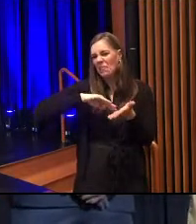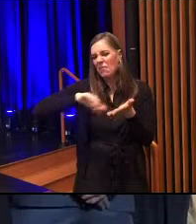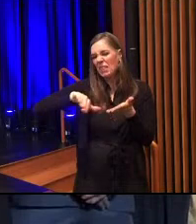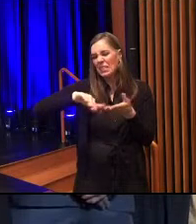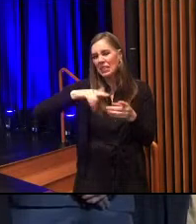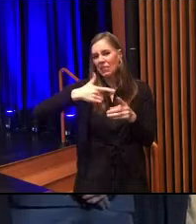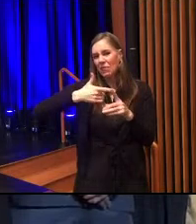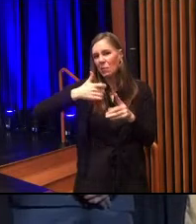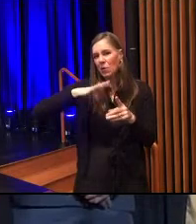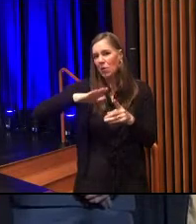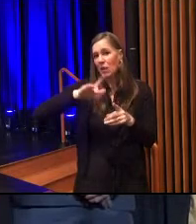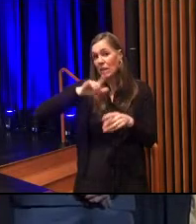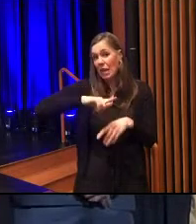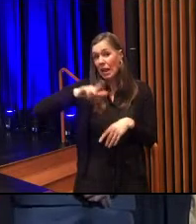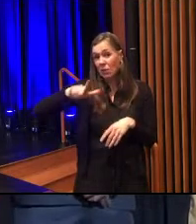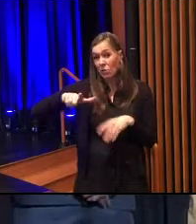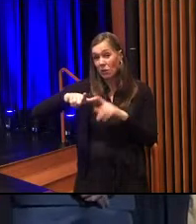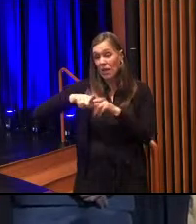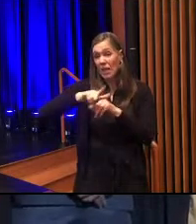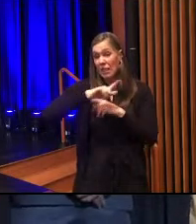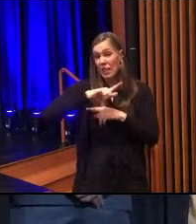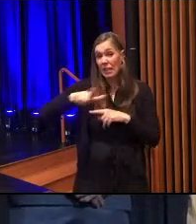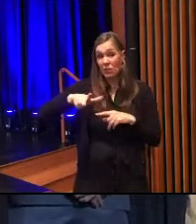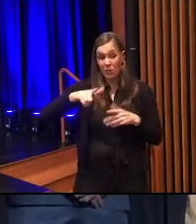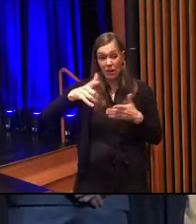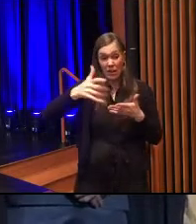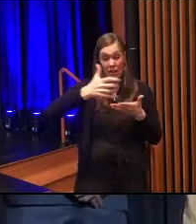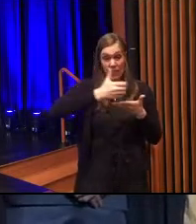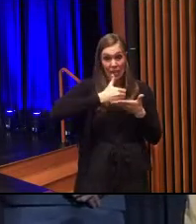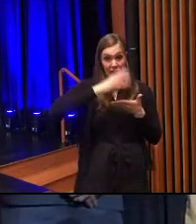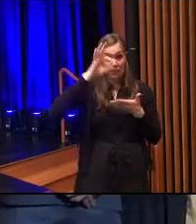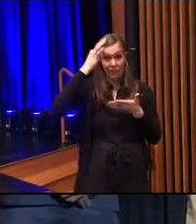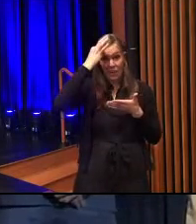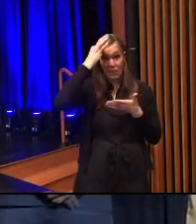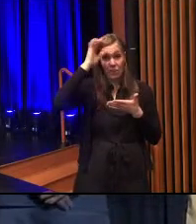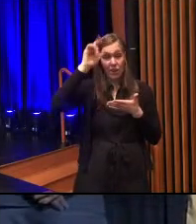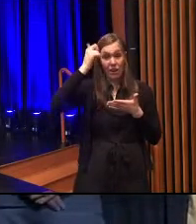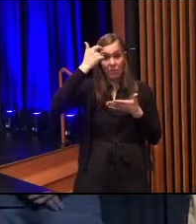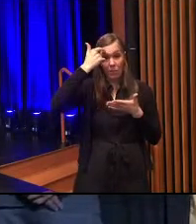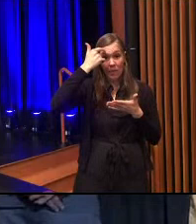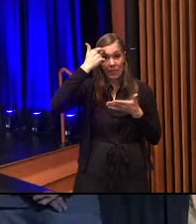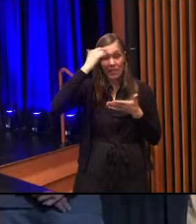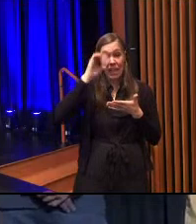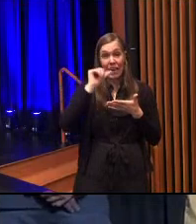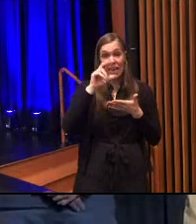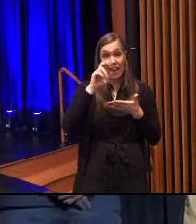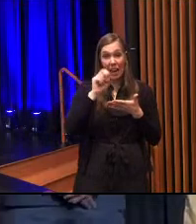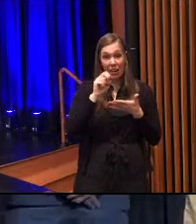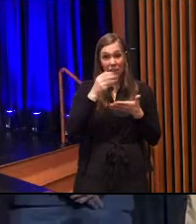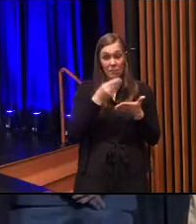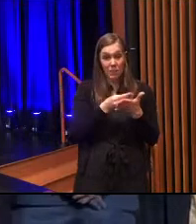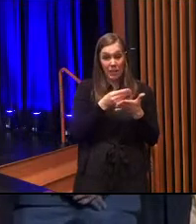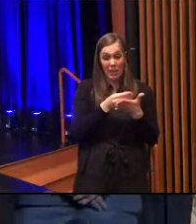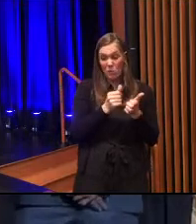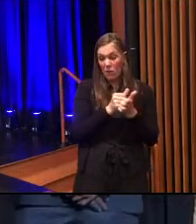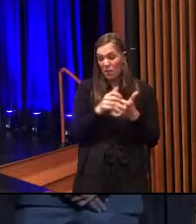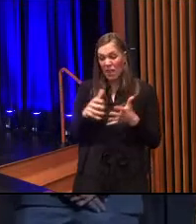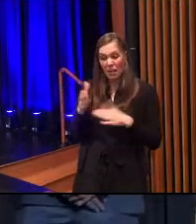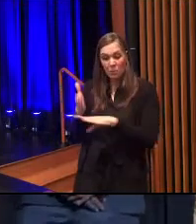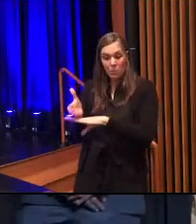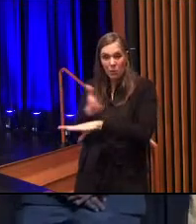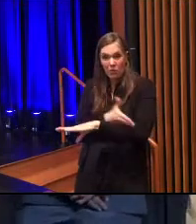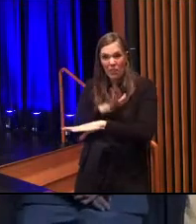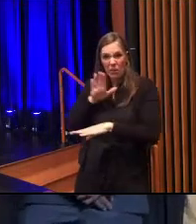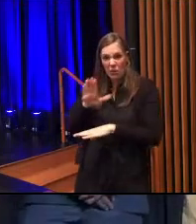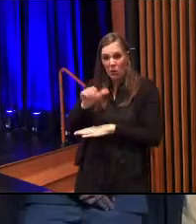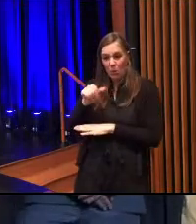He had collected some of the federal government's CARES Act funds without investing in her apartment.